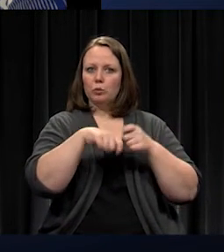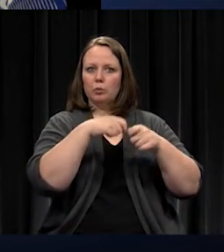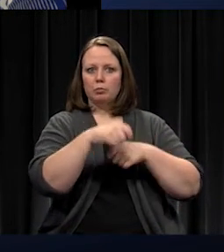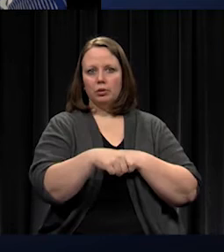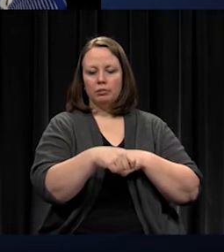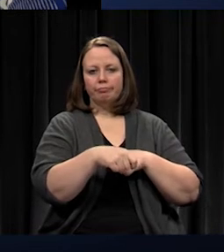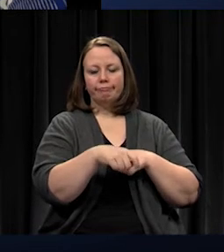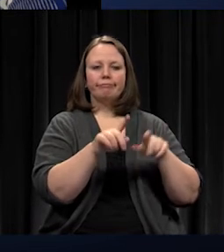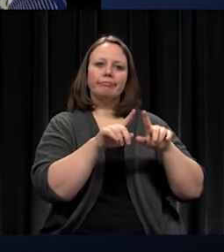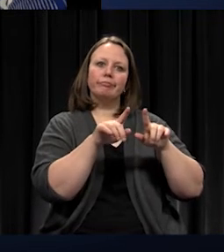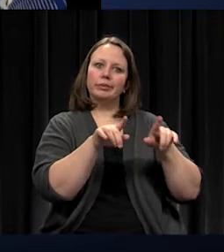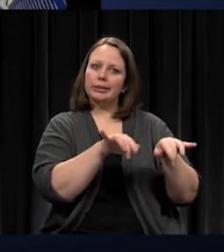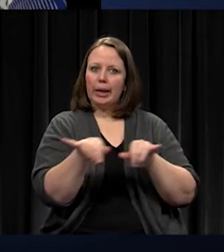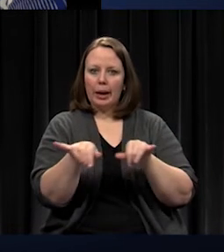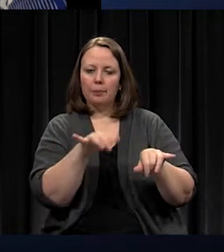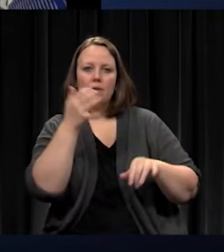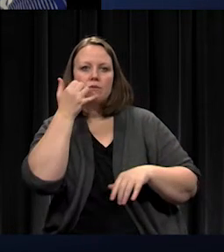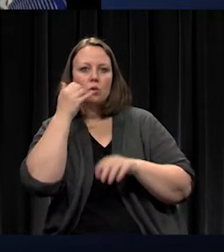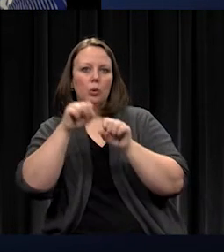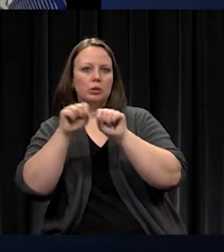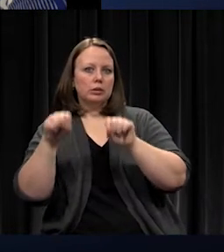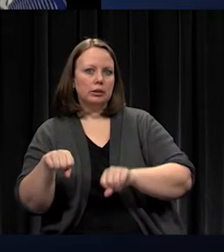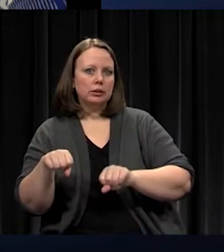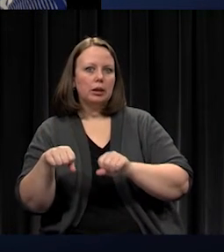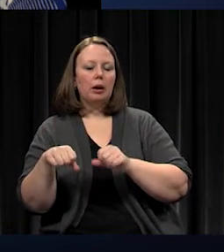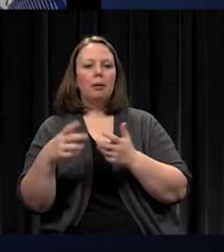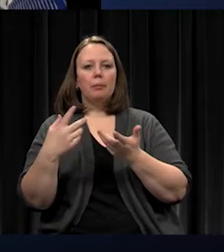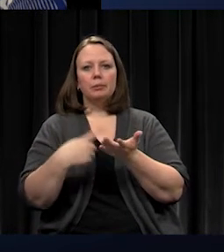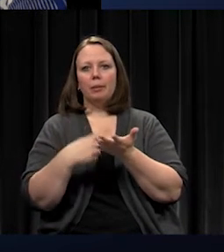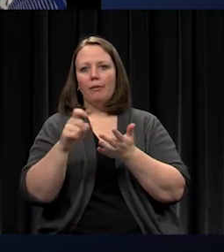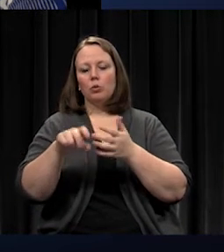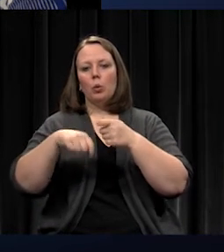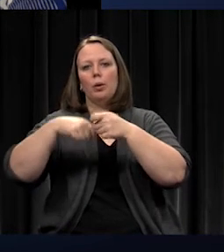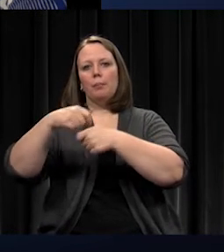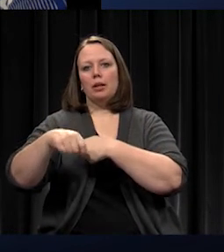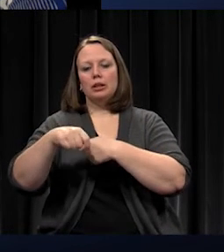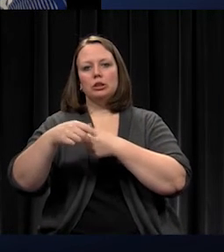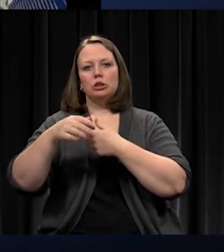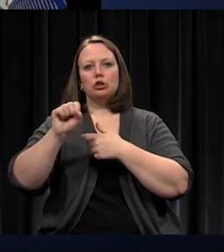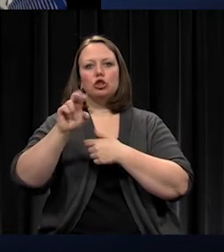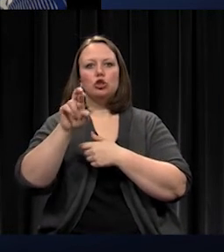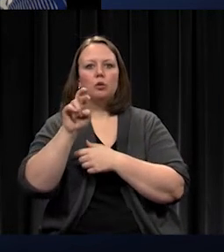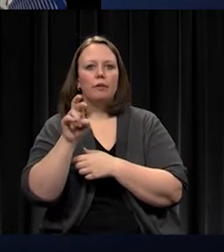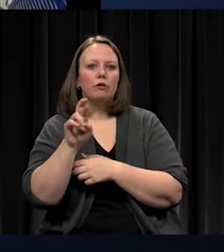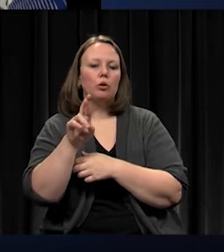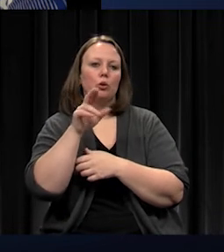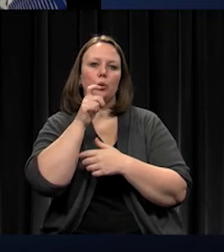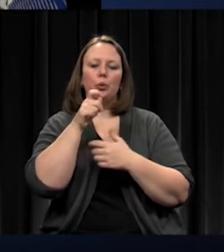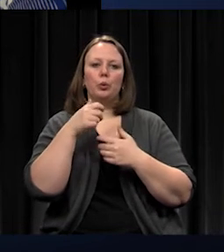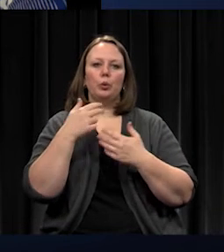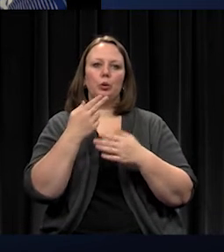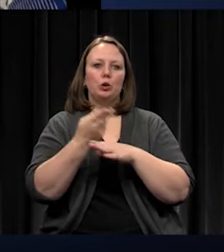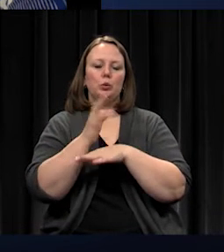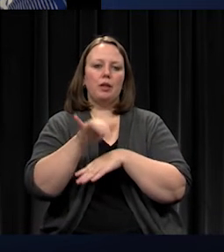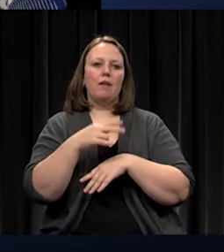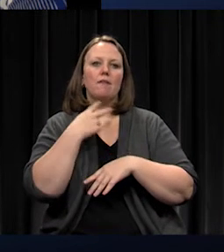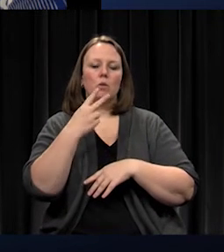the server that drives our voice over IP system as well as just the desktop phones.